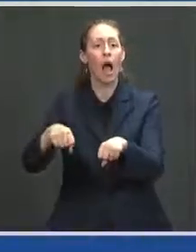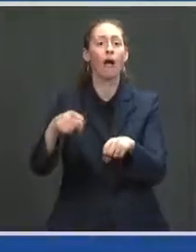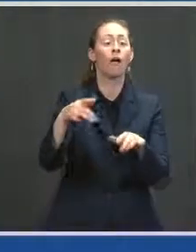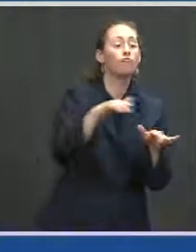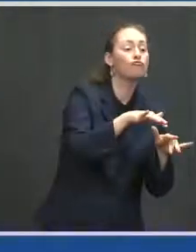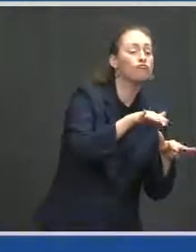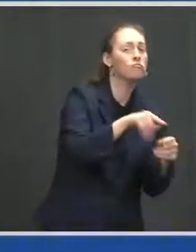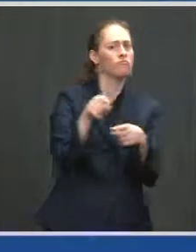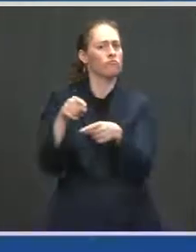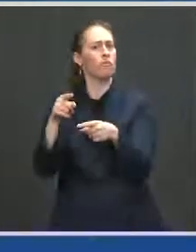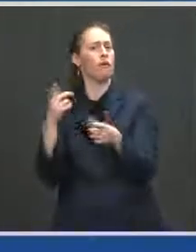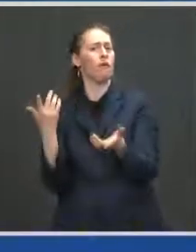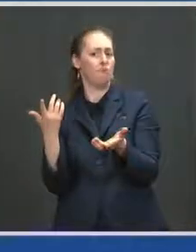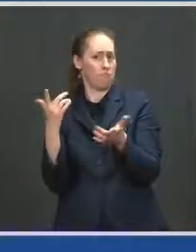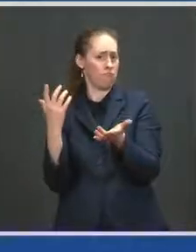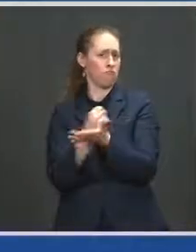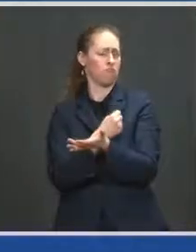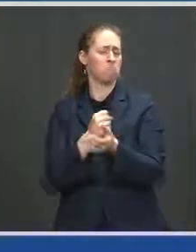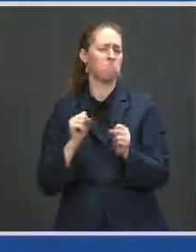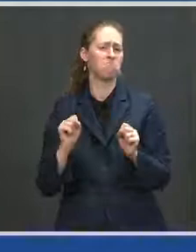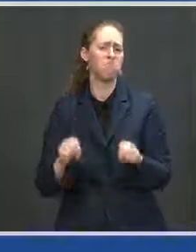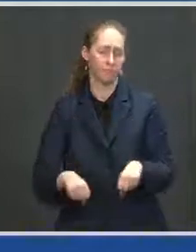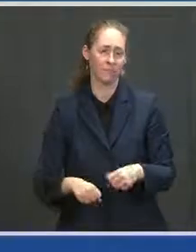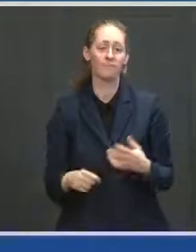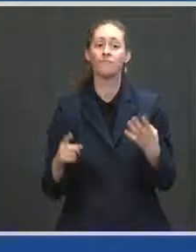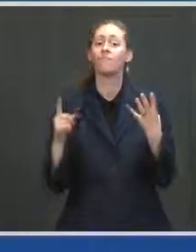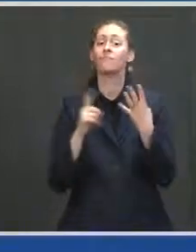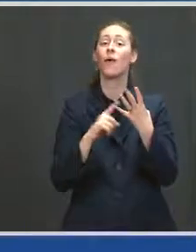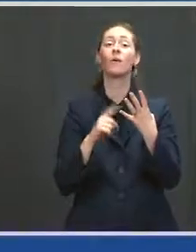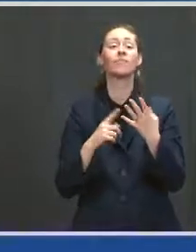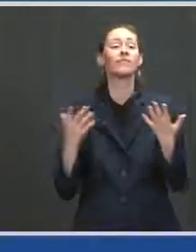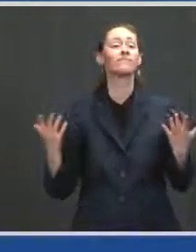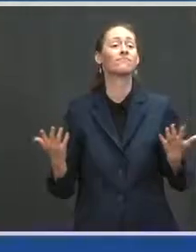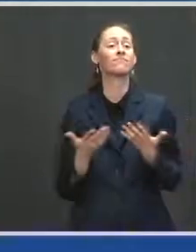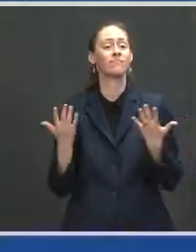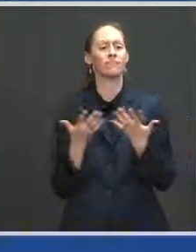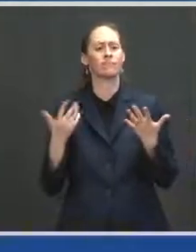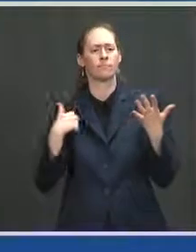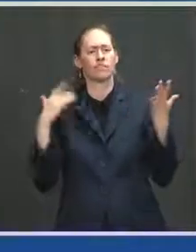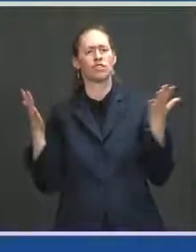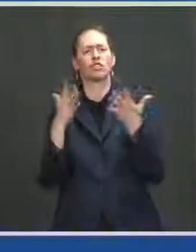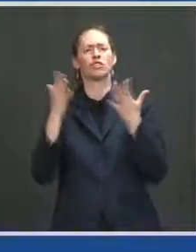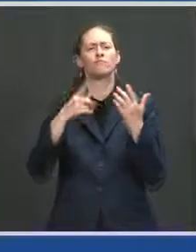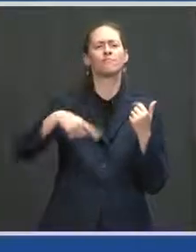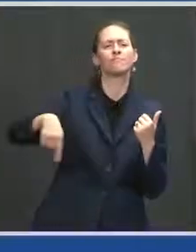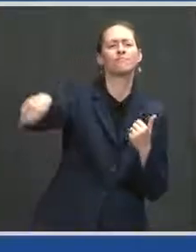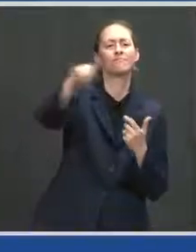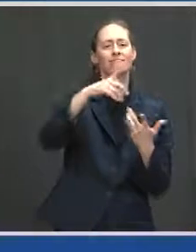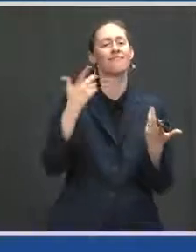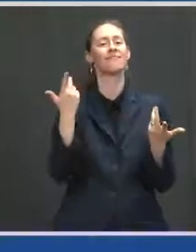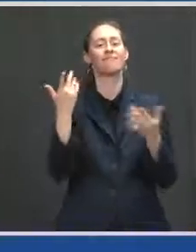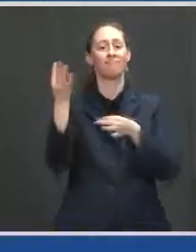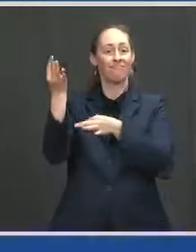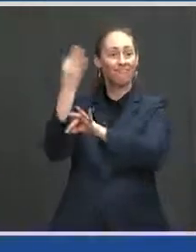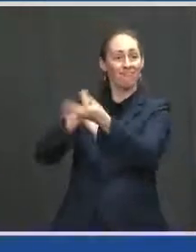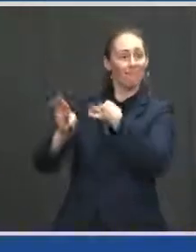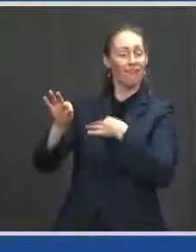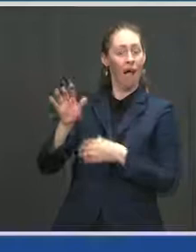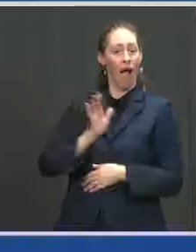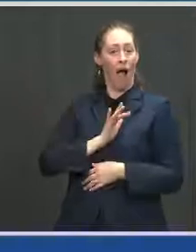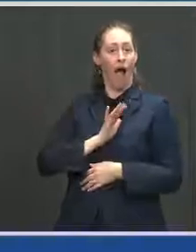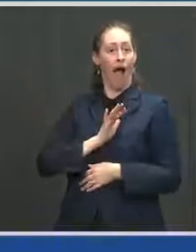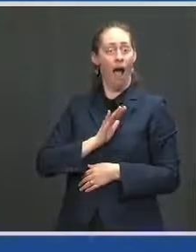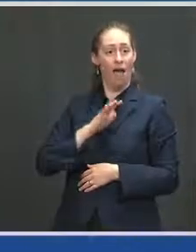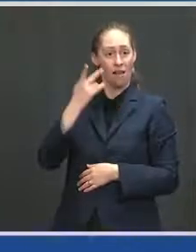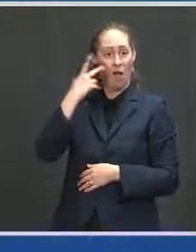continue encouraging people to get vaccinated with incentives and fun rewards. The state of Ohio had a heck of a fun reward, a new